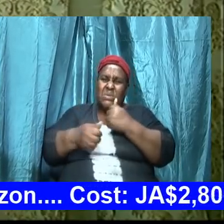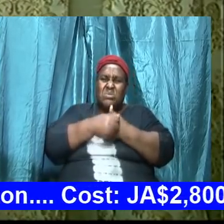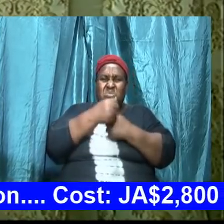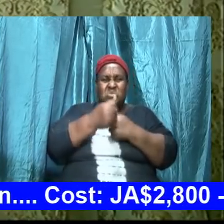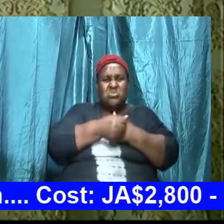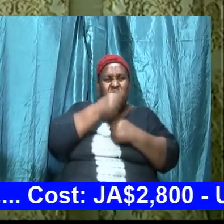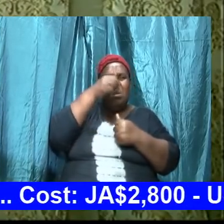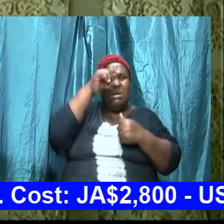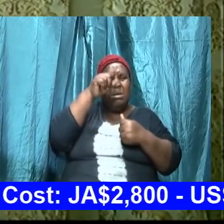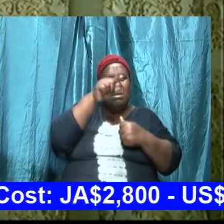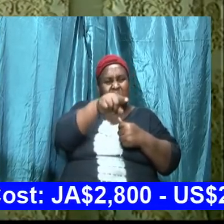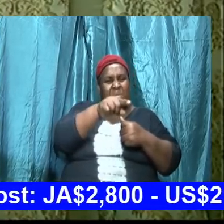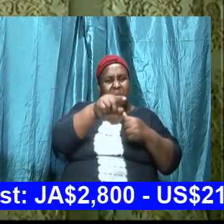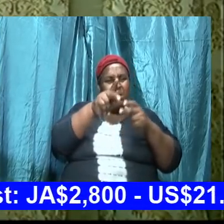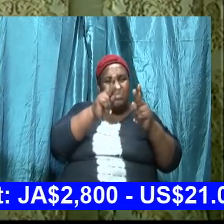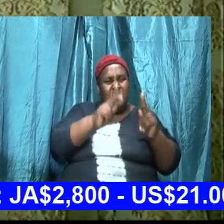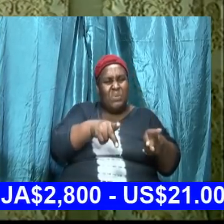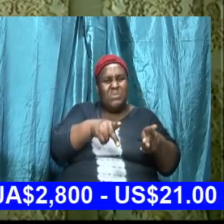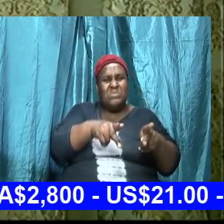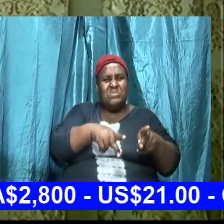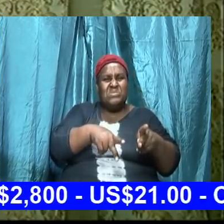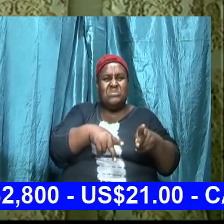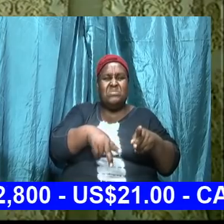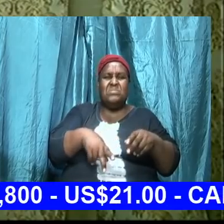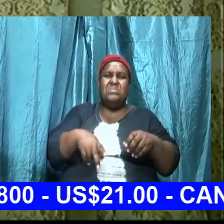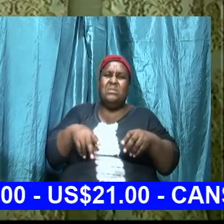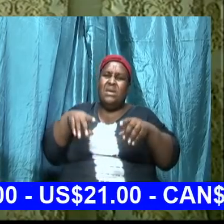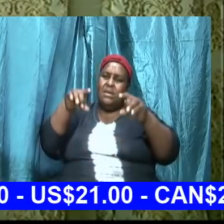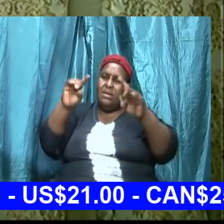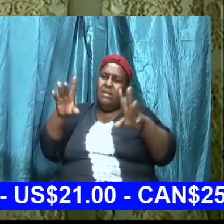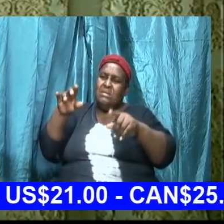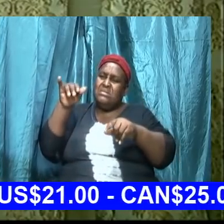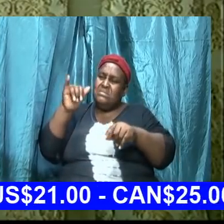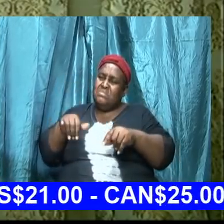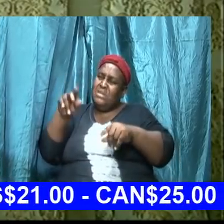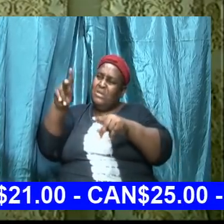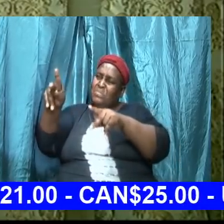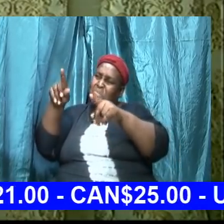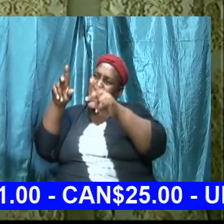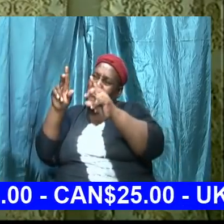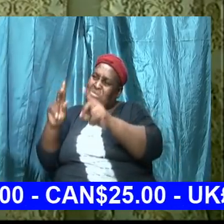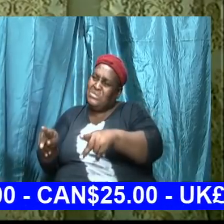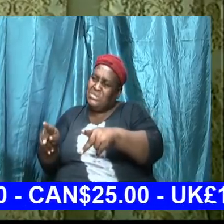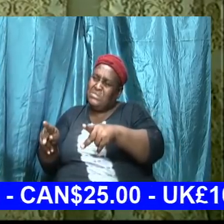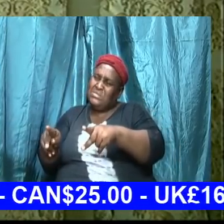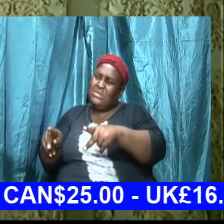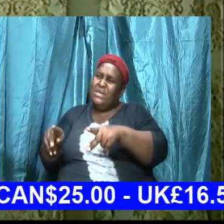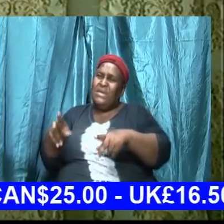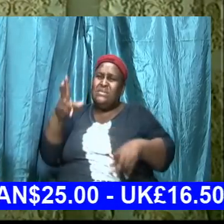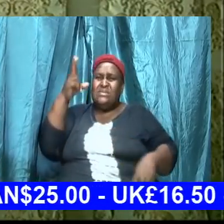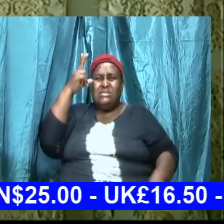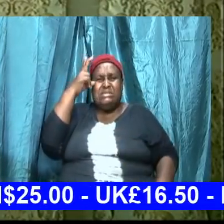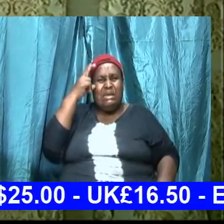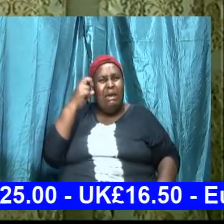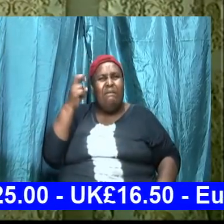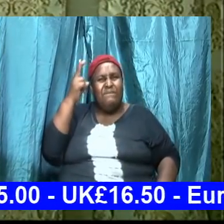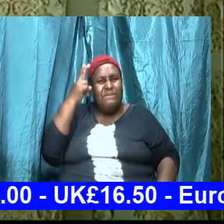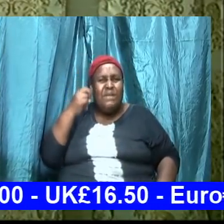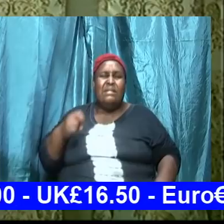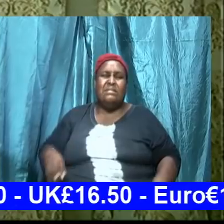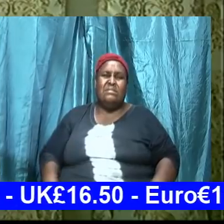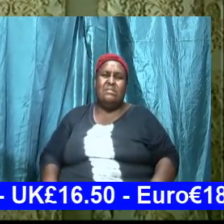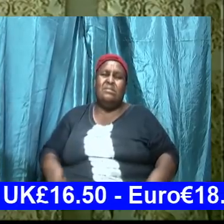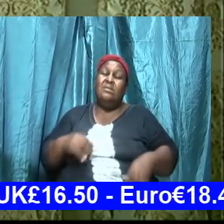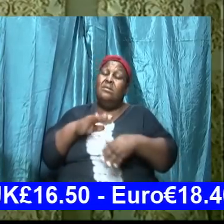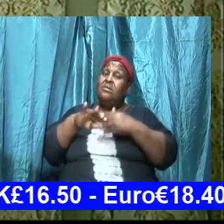one and watch what you going to get that one and watch what you going to look here this is the devil at work and that is all he needs to